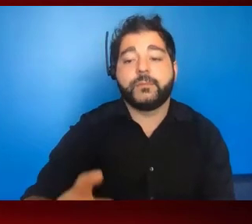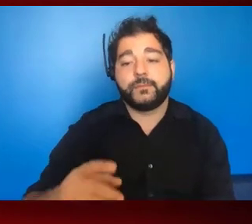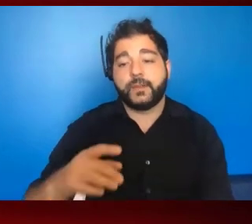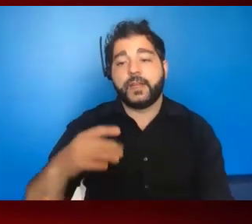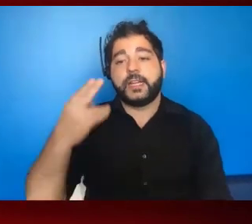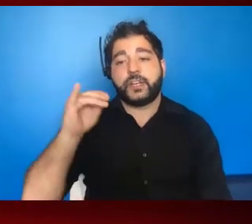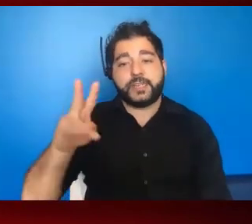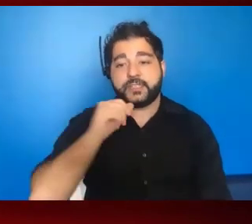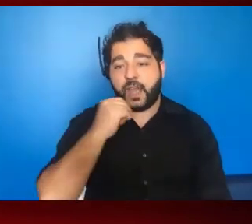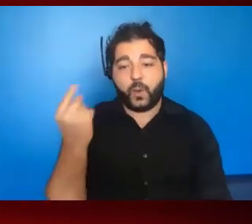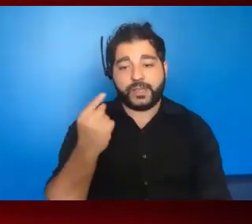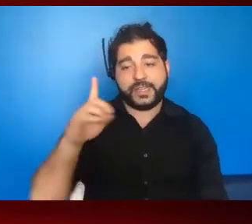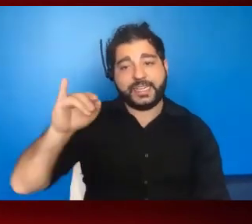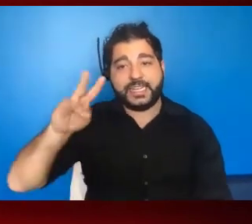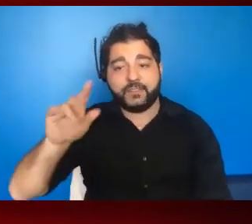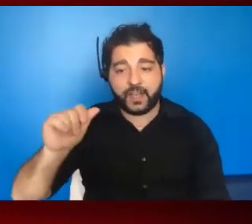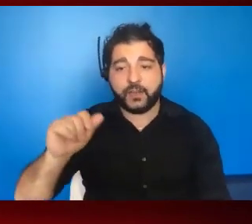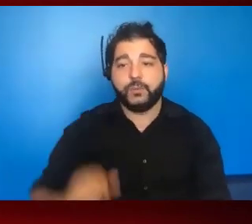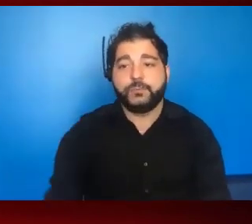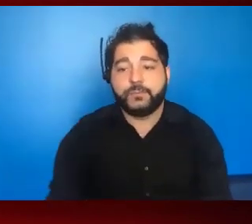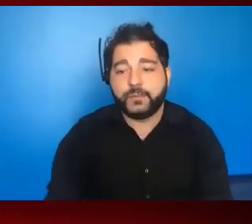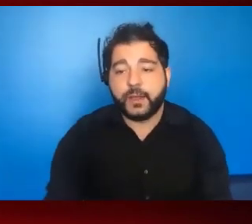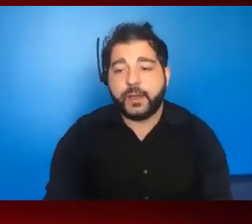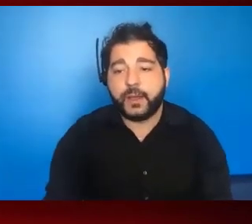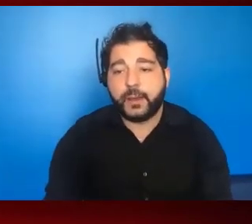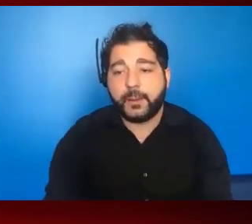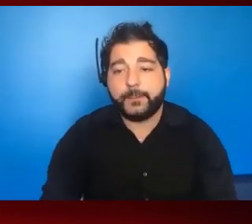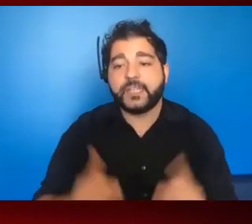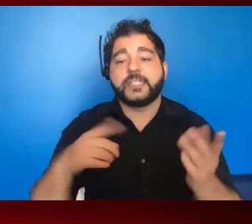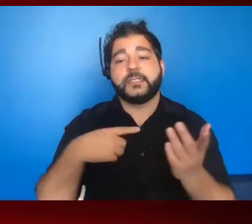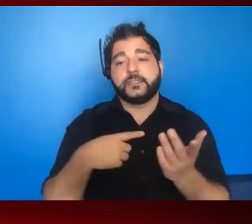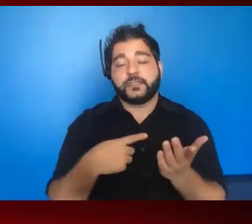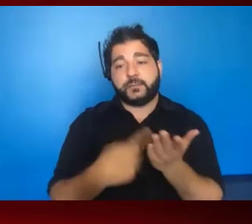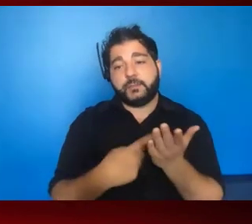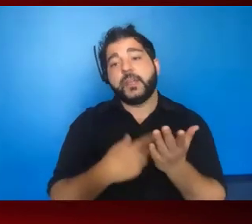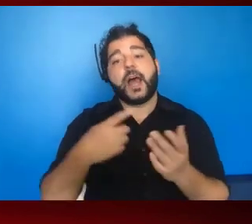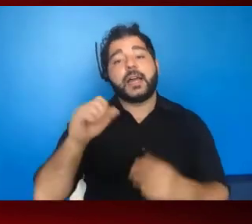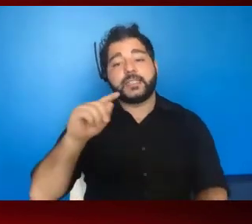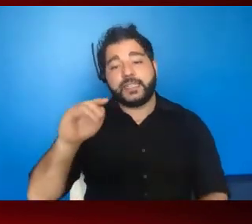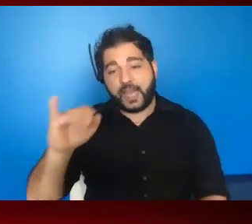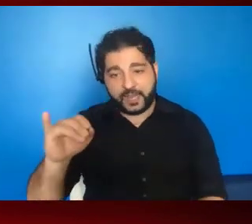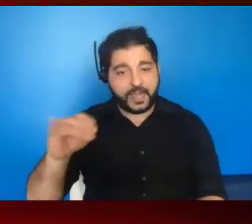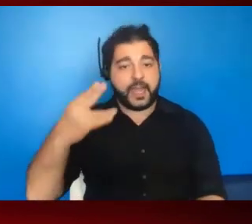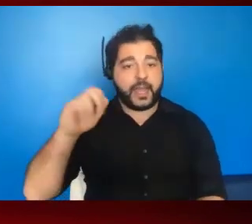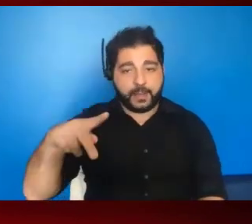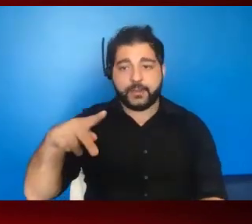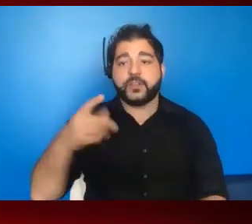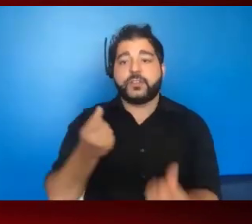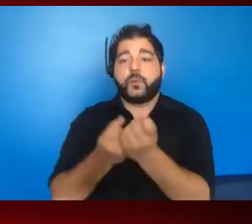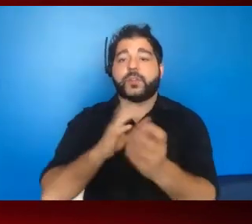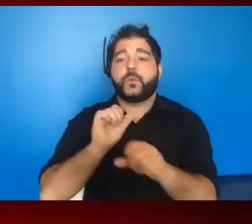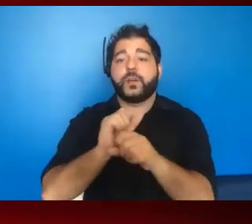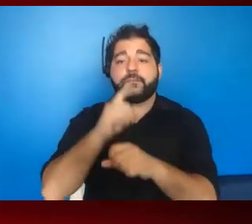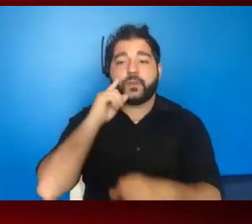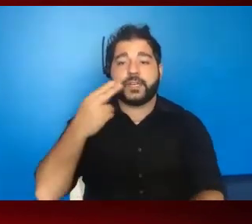always having to be the diva, but sometimes being the background dancer, because the work that we're seeing in STIs and hepatitis support the work in HIV.